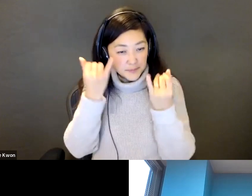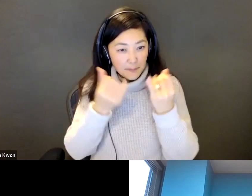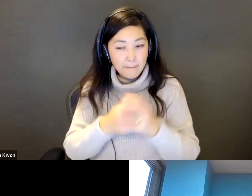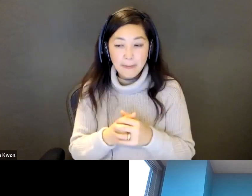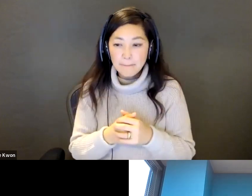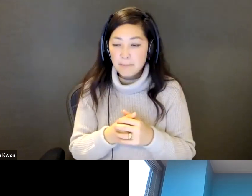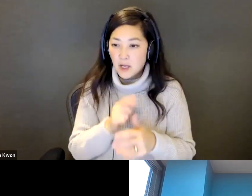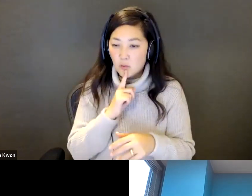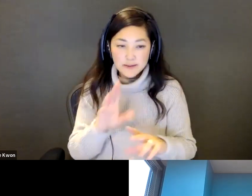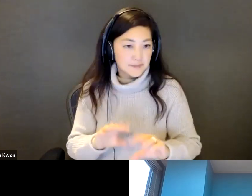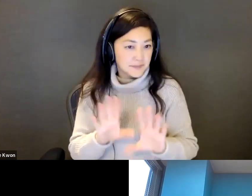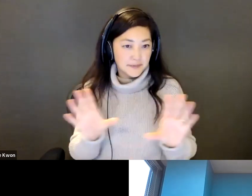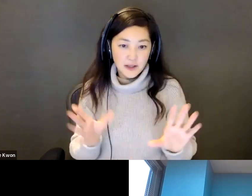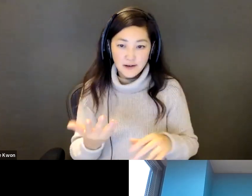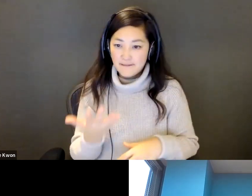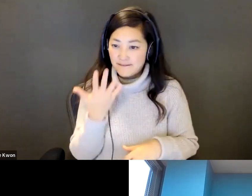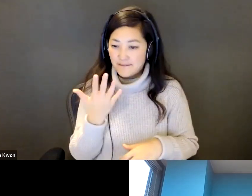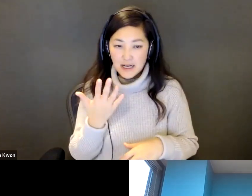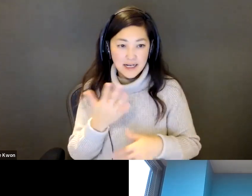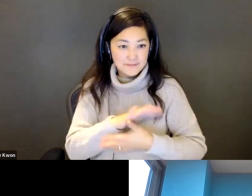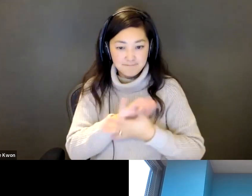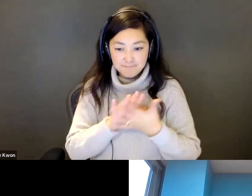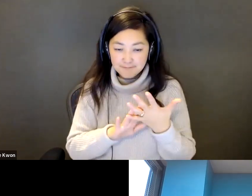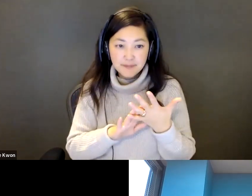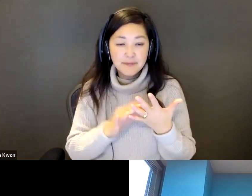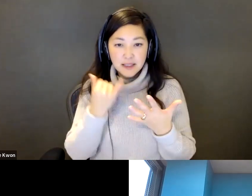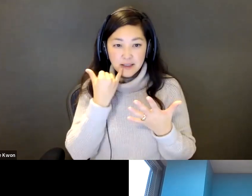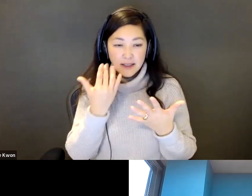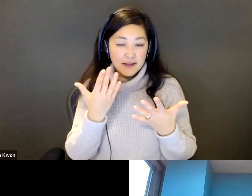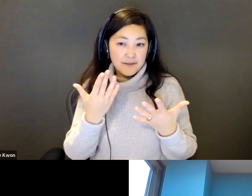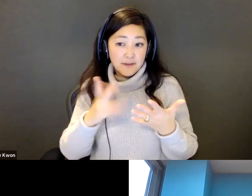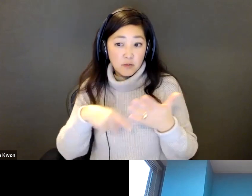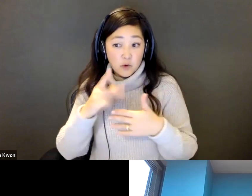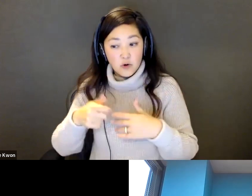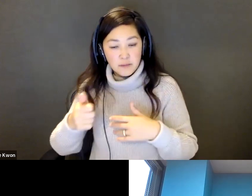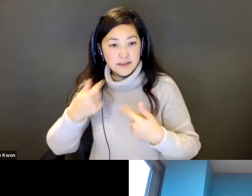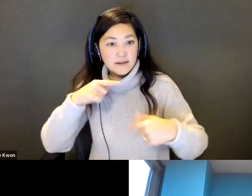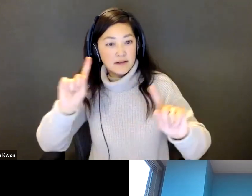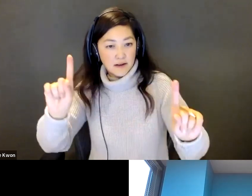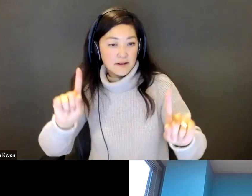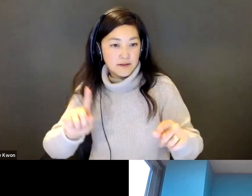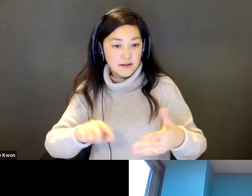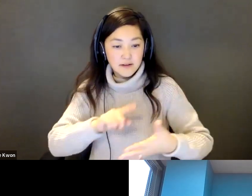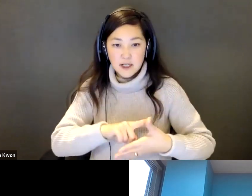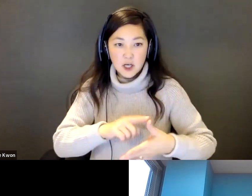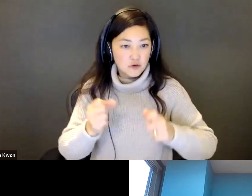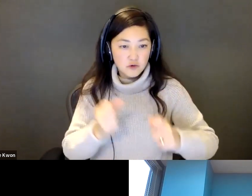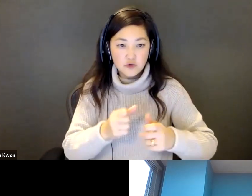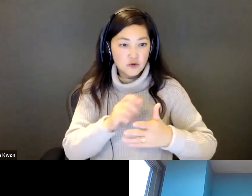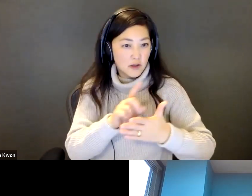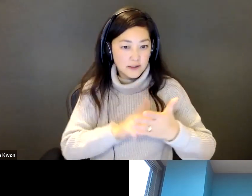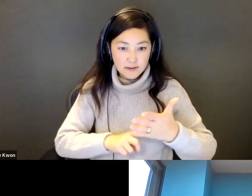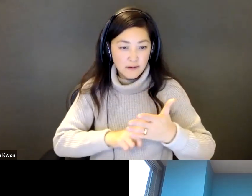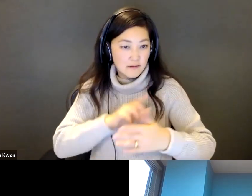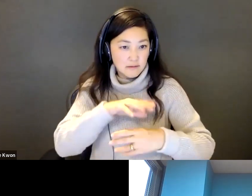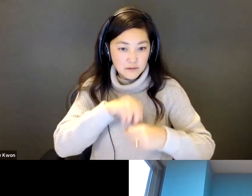became really clear that there were sort of five major steps that the successful programs really, which was a solid design that takes